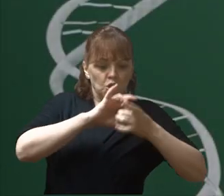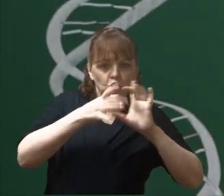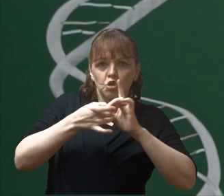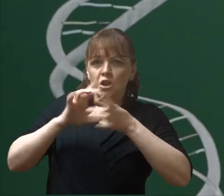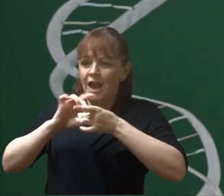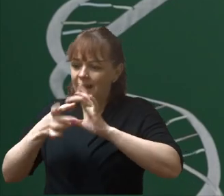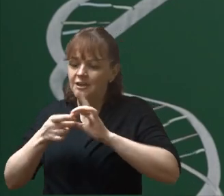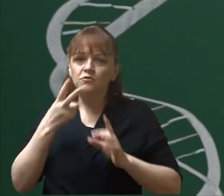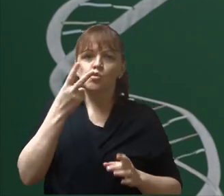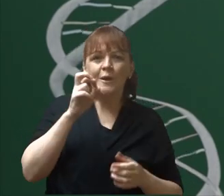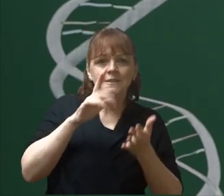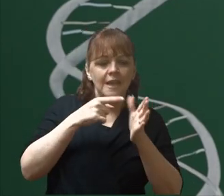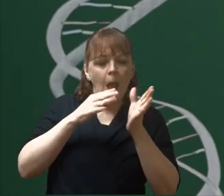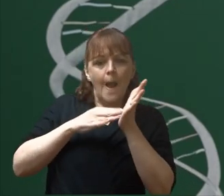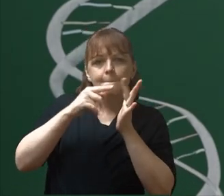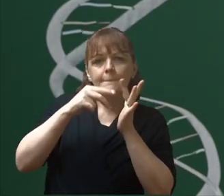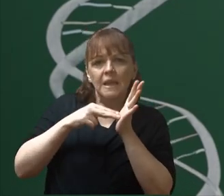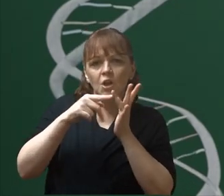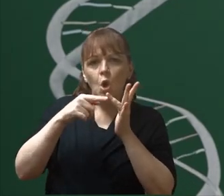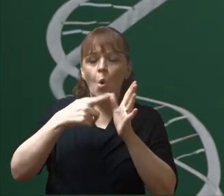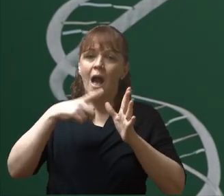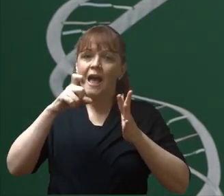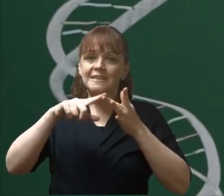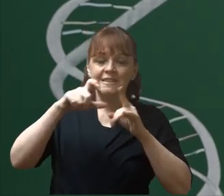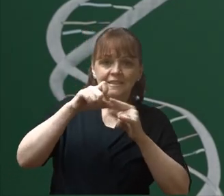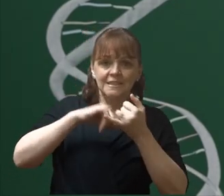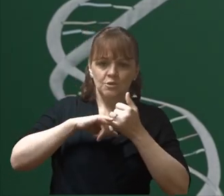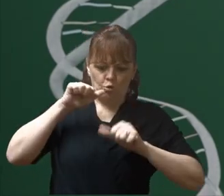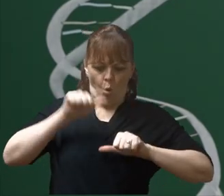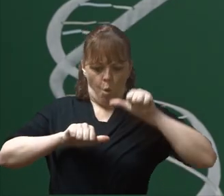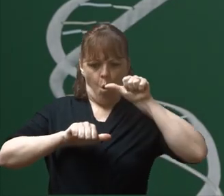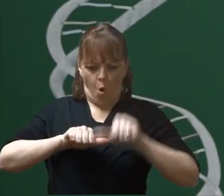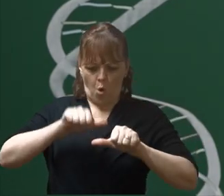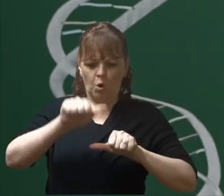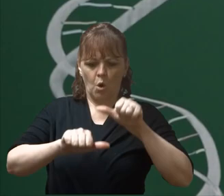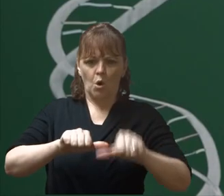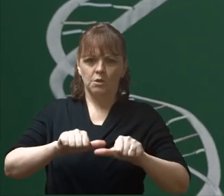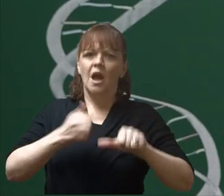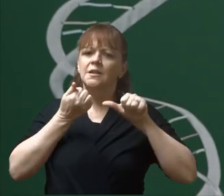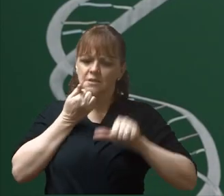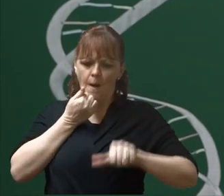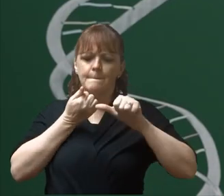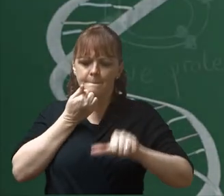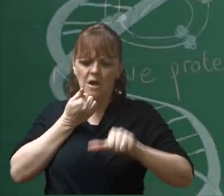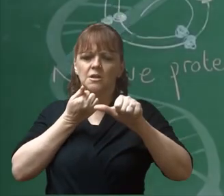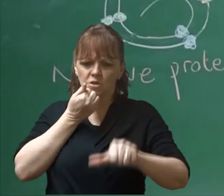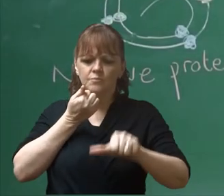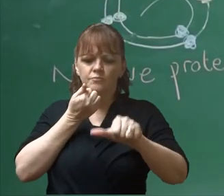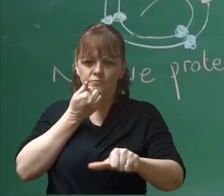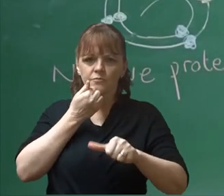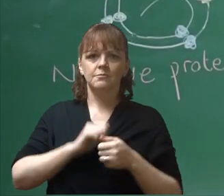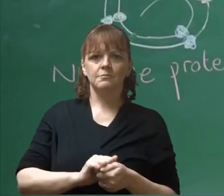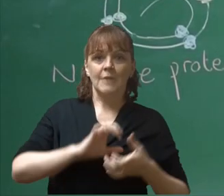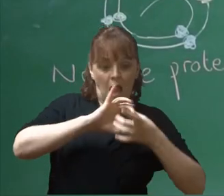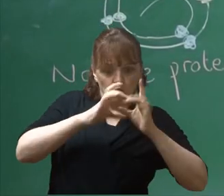chain of 20 amino acids, ordered and numbered, a